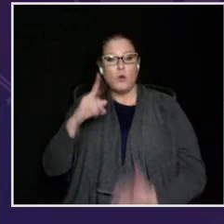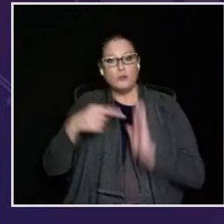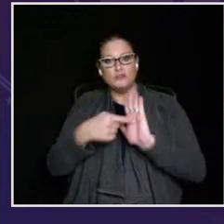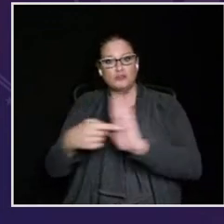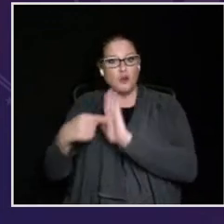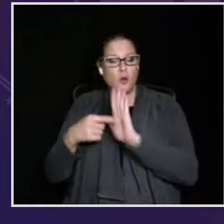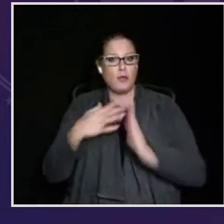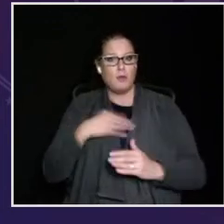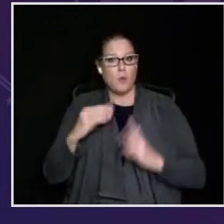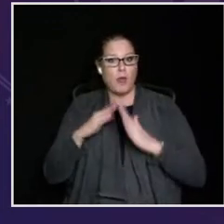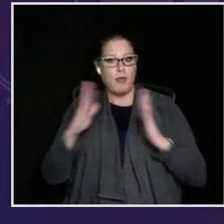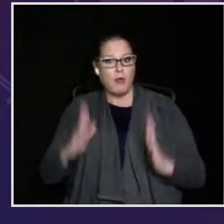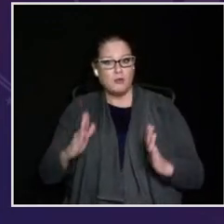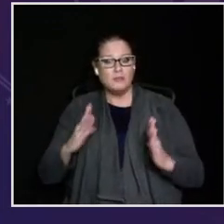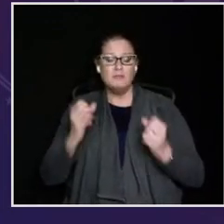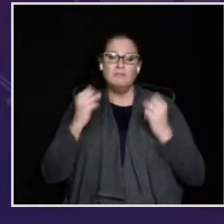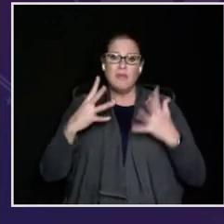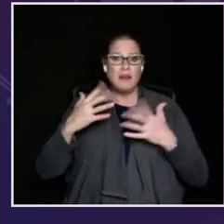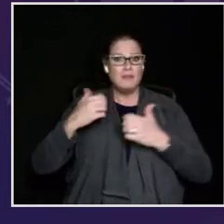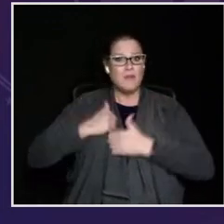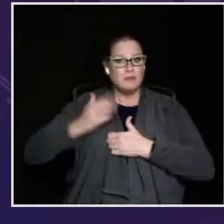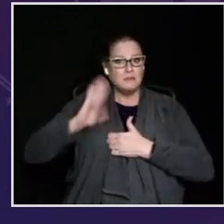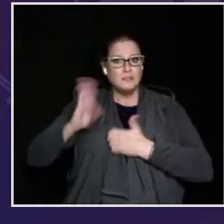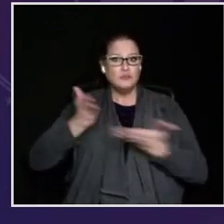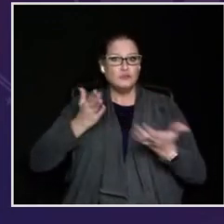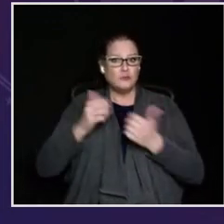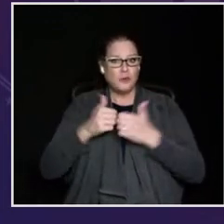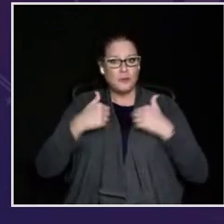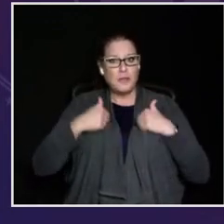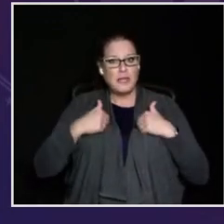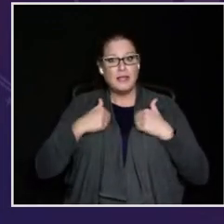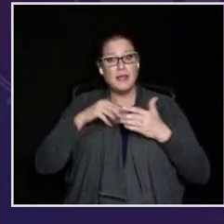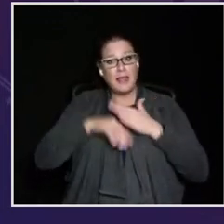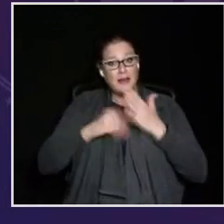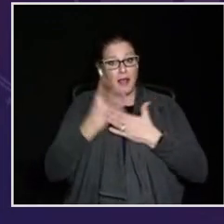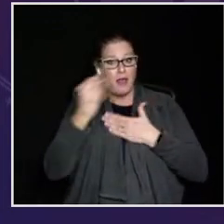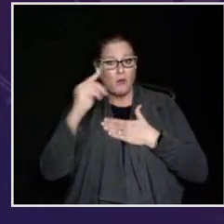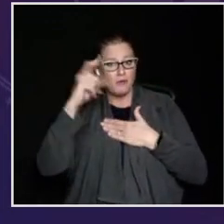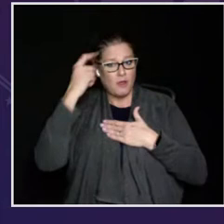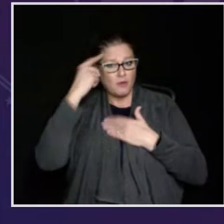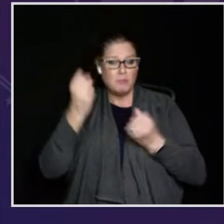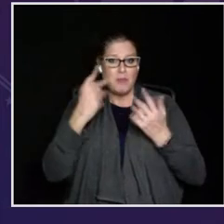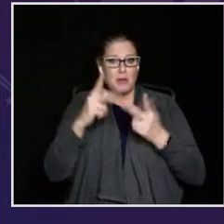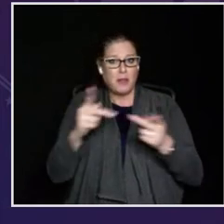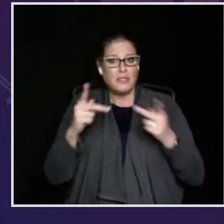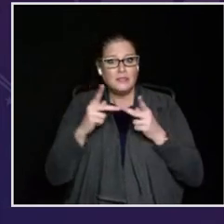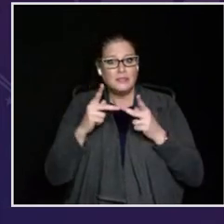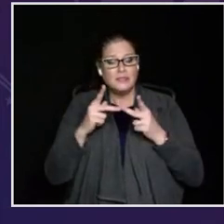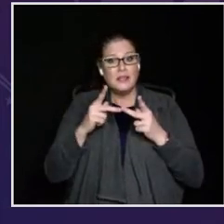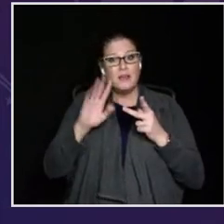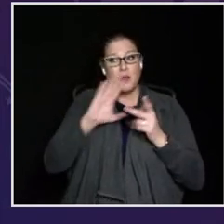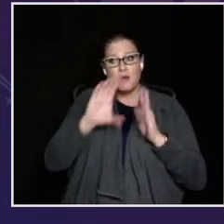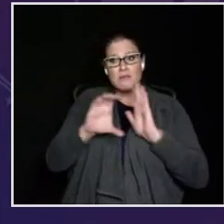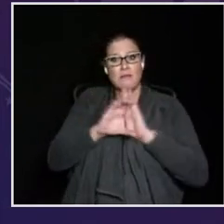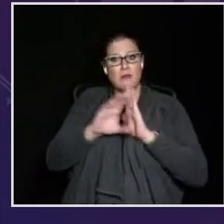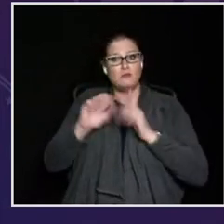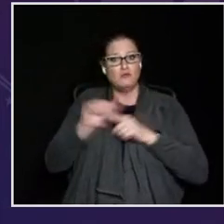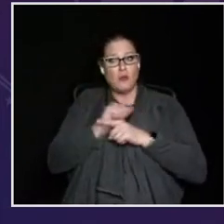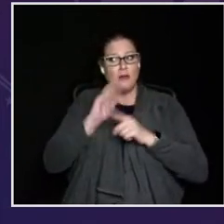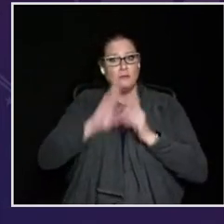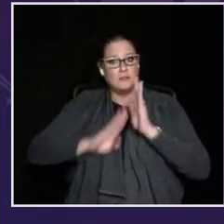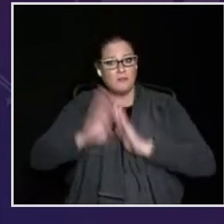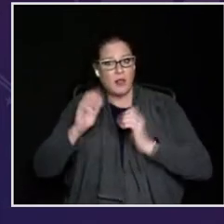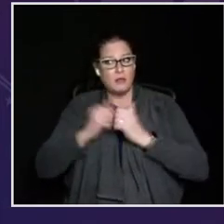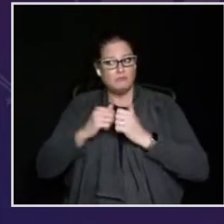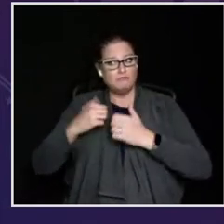are showing around the White House. I'm thinking of the many vets I've had the pleasure to serve with. in and out of